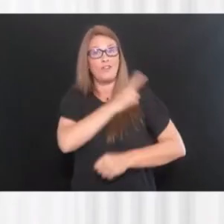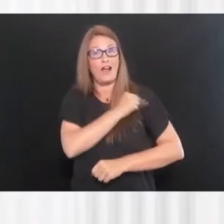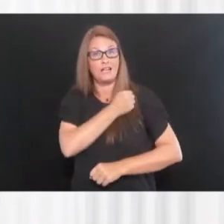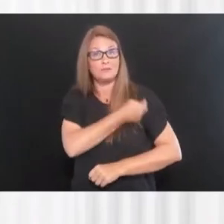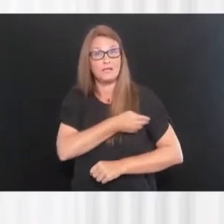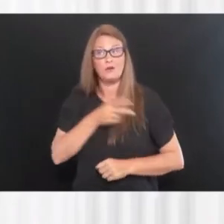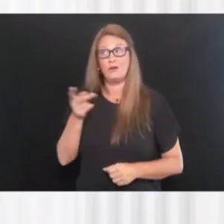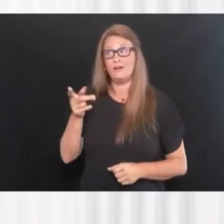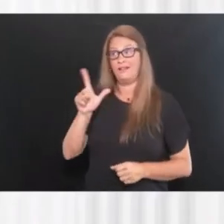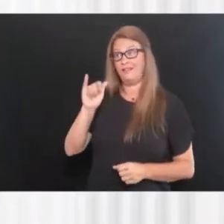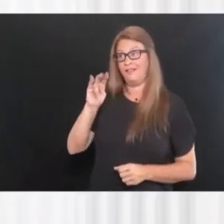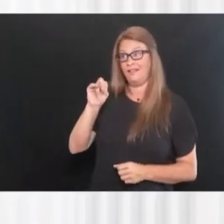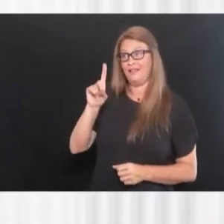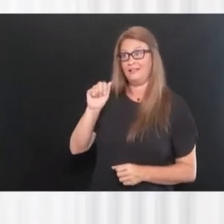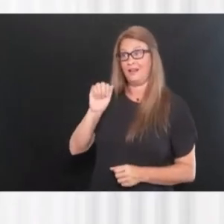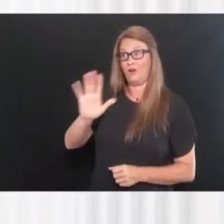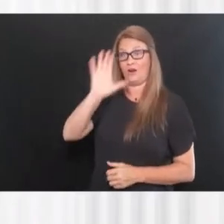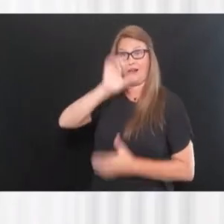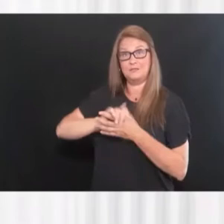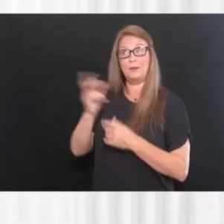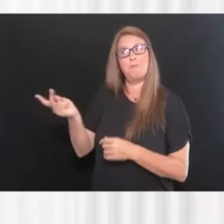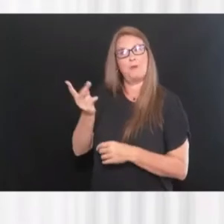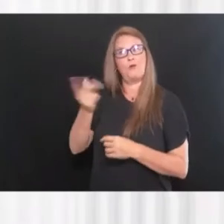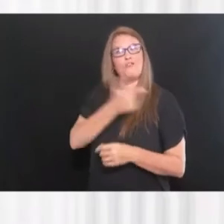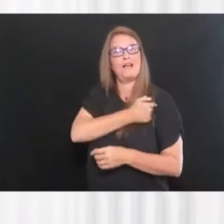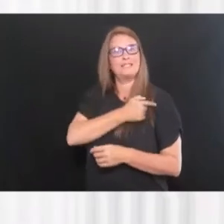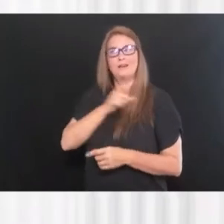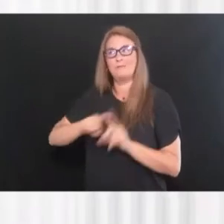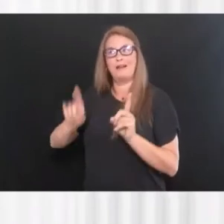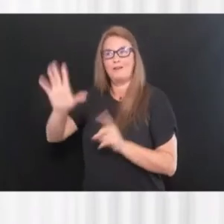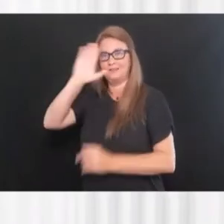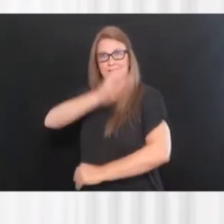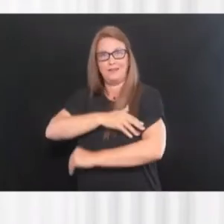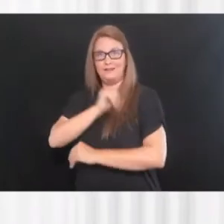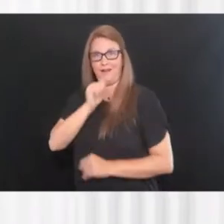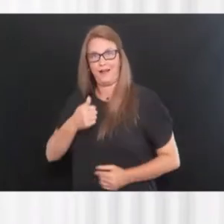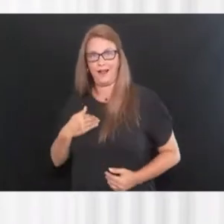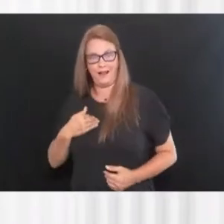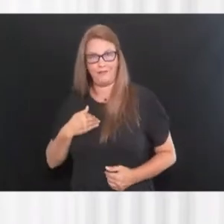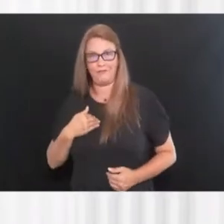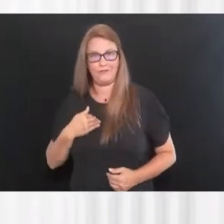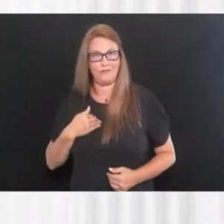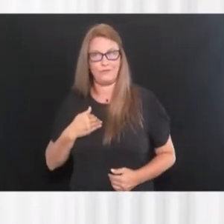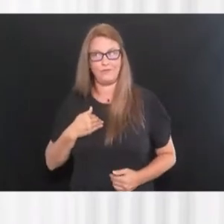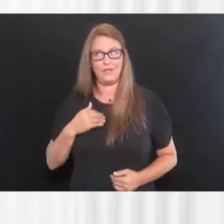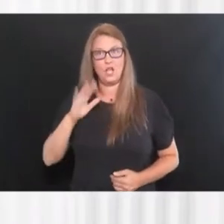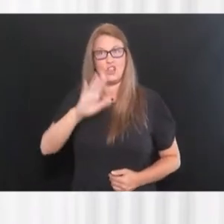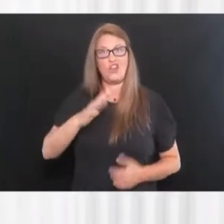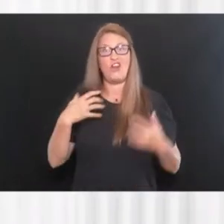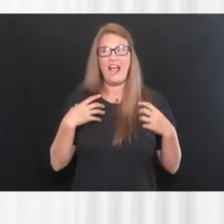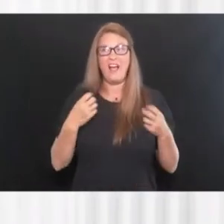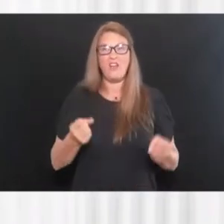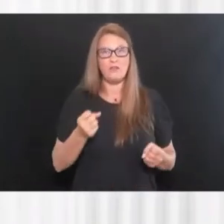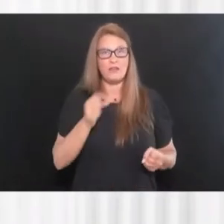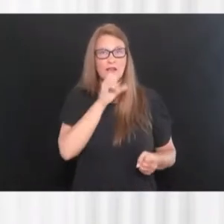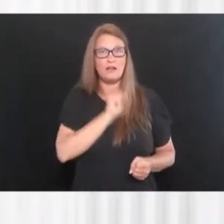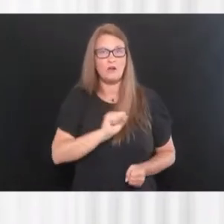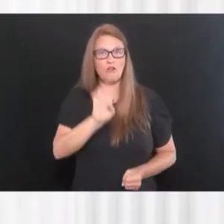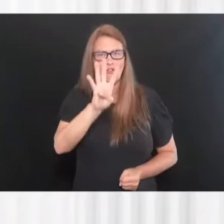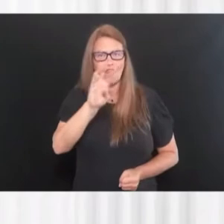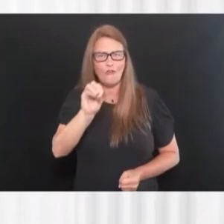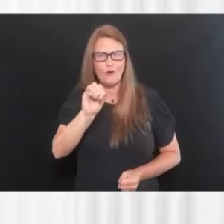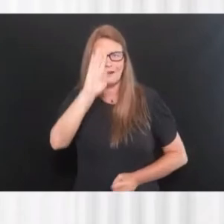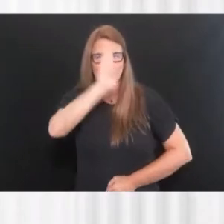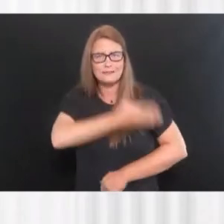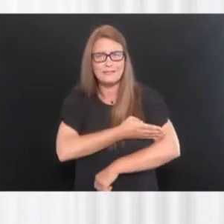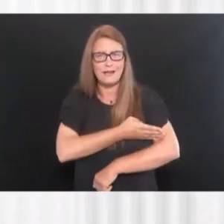vaccinated and the same virus, uh, is doing something horrible to their, their healthy 40 year old son. So that's the